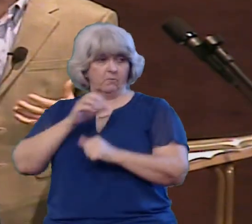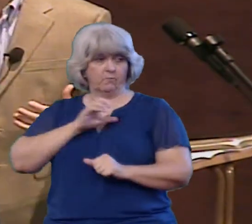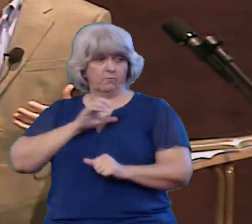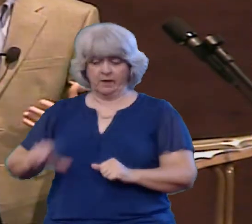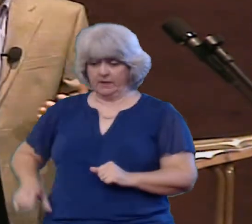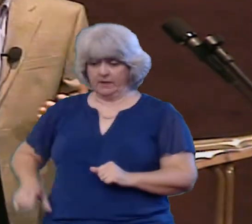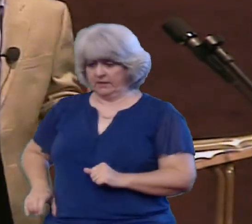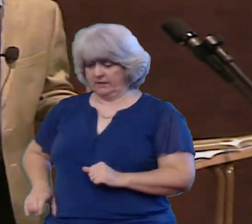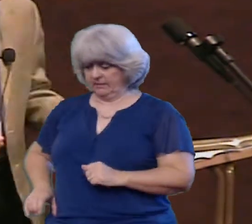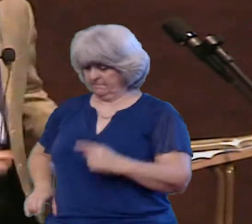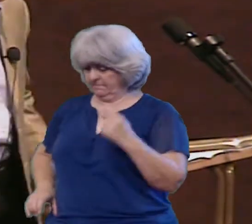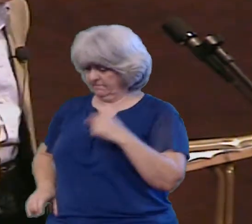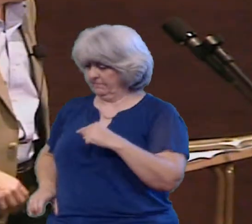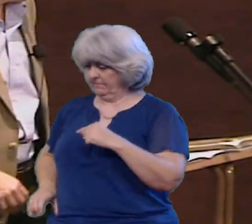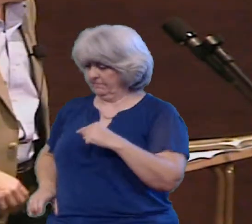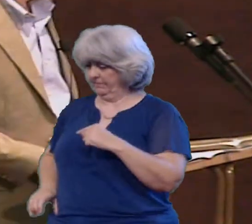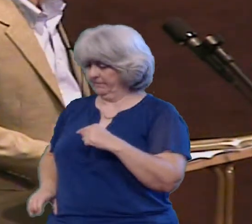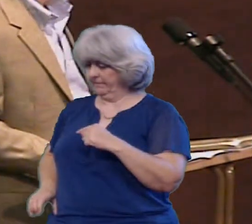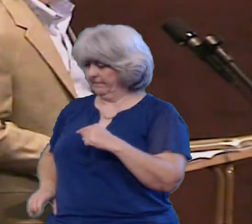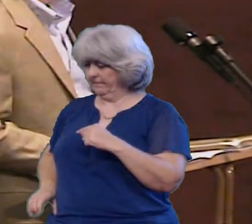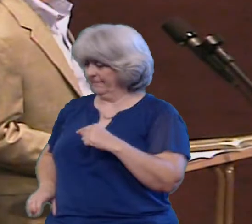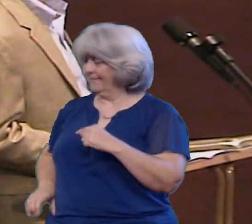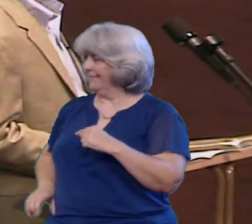our communication is 100% accurate